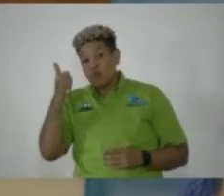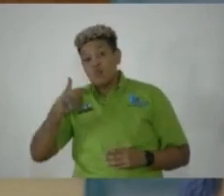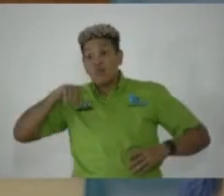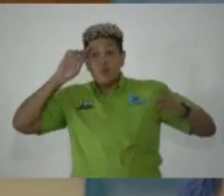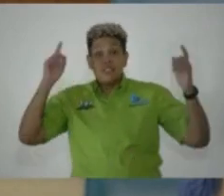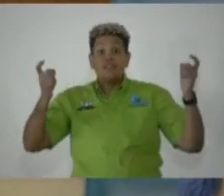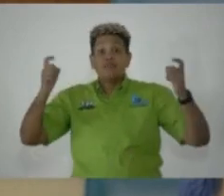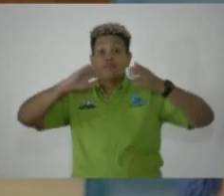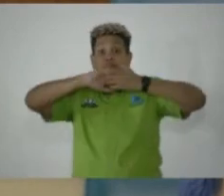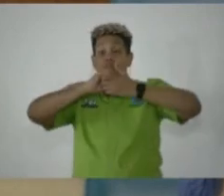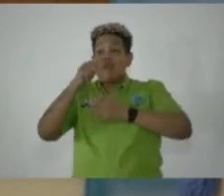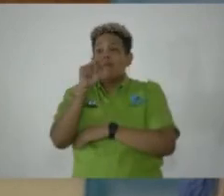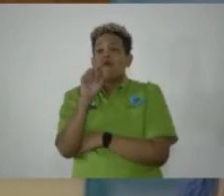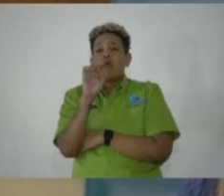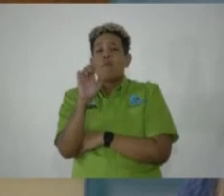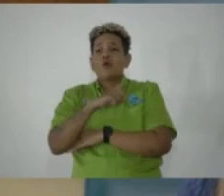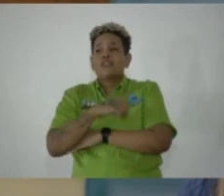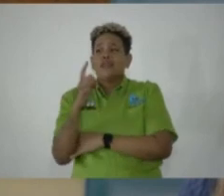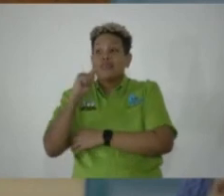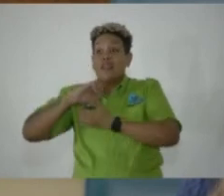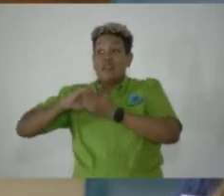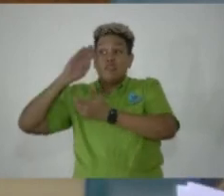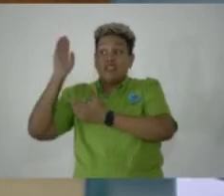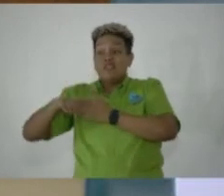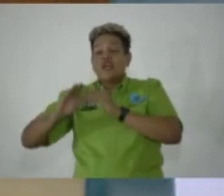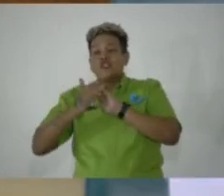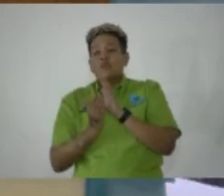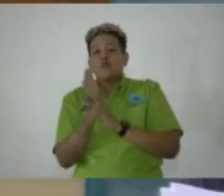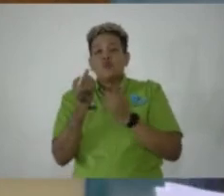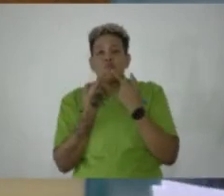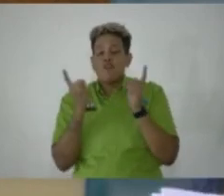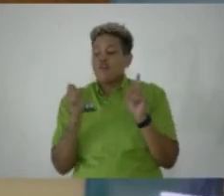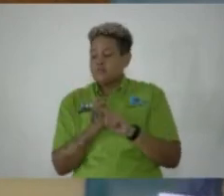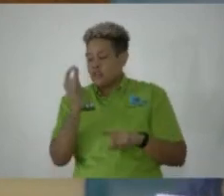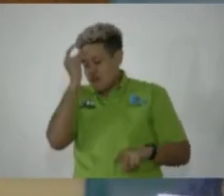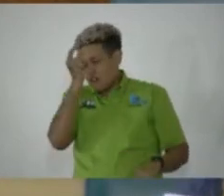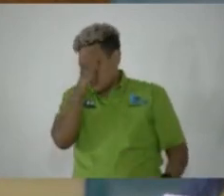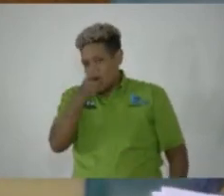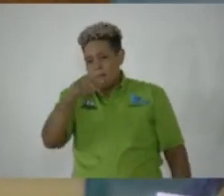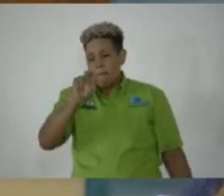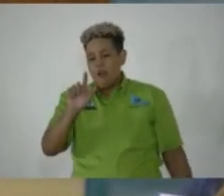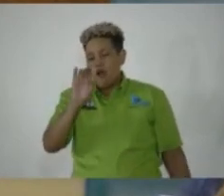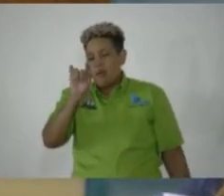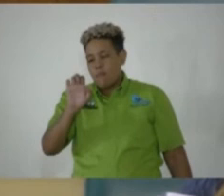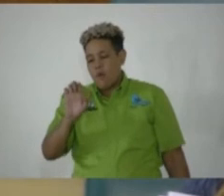celebrate them and the entire Jamaica by the proclamation of Paul Boogl day.